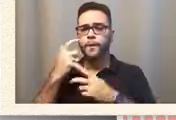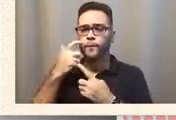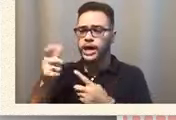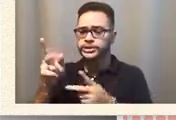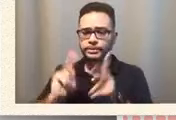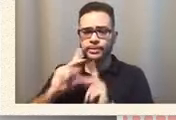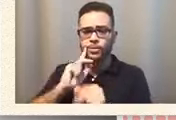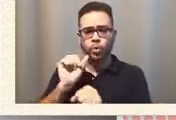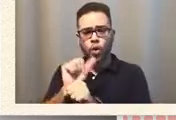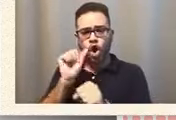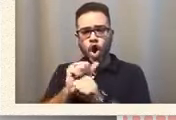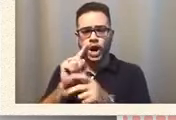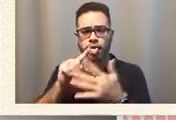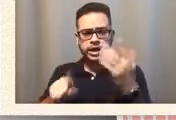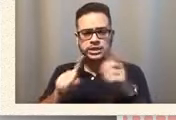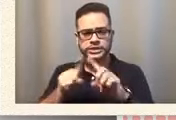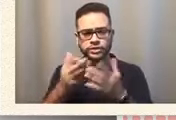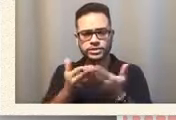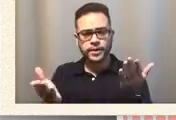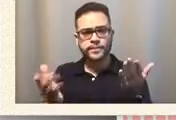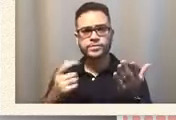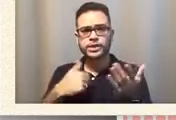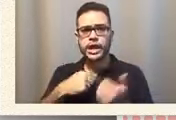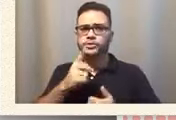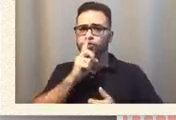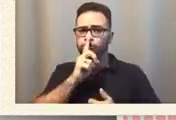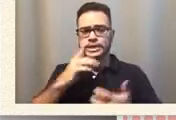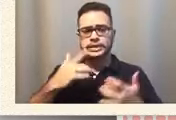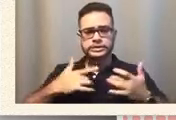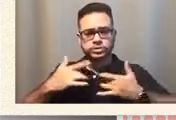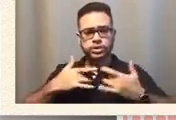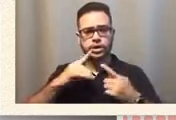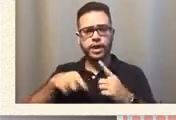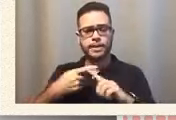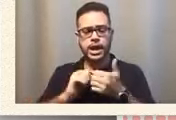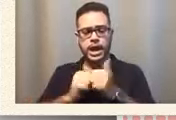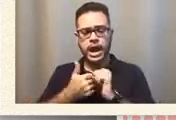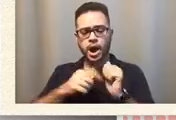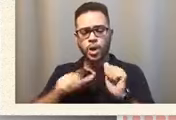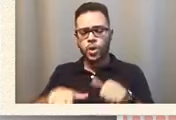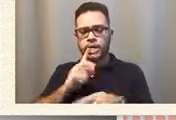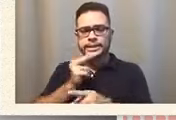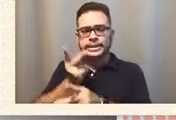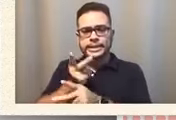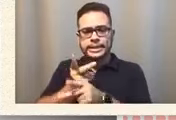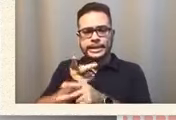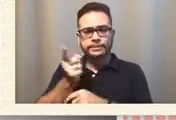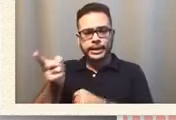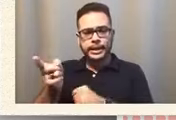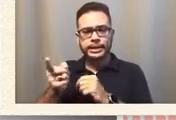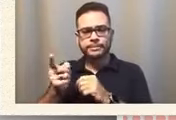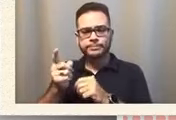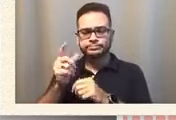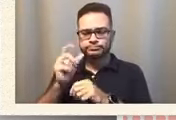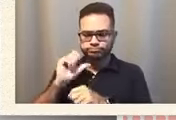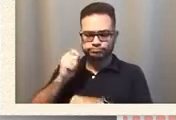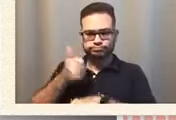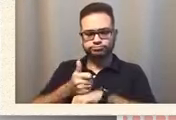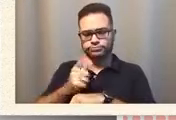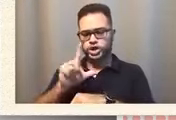and that and i was just really concerned about how i was gonna keep him in lockdown but